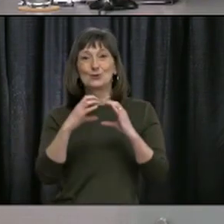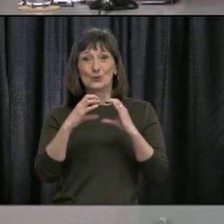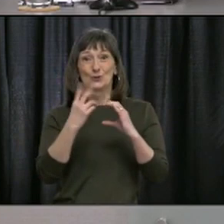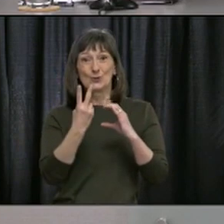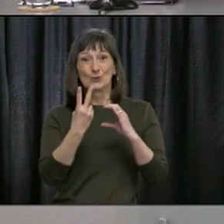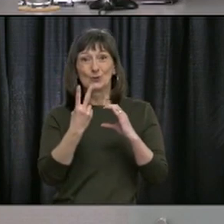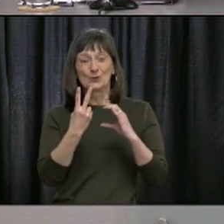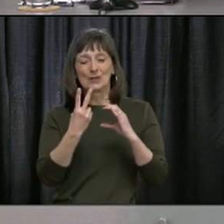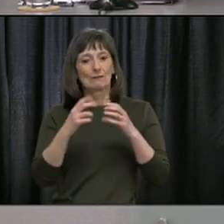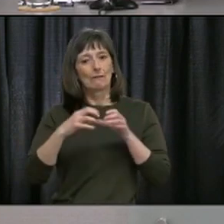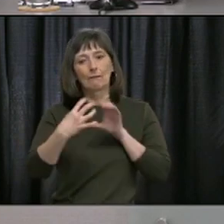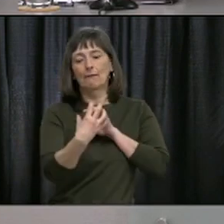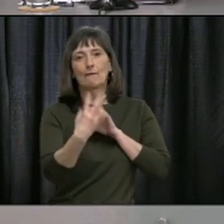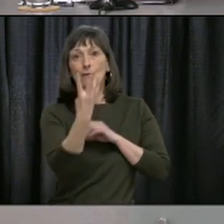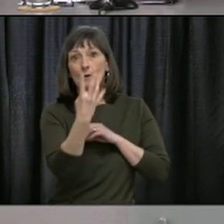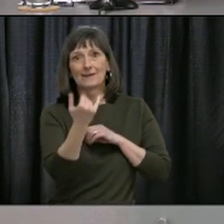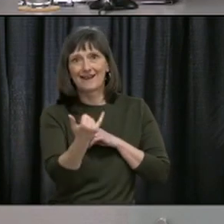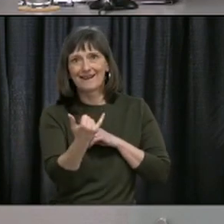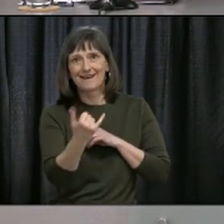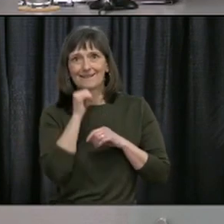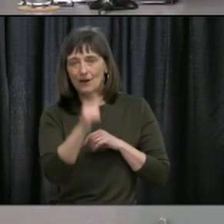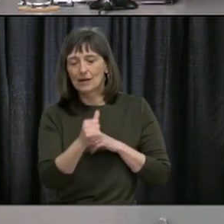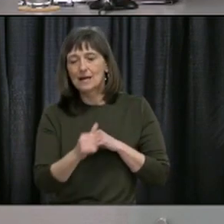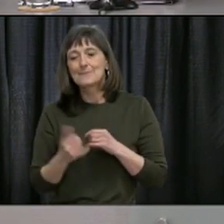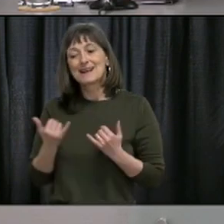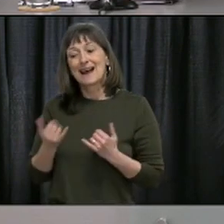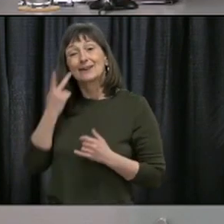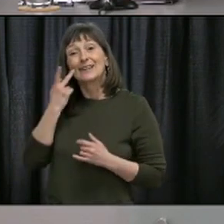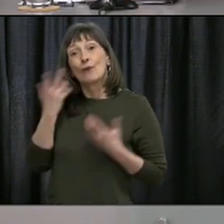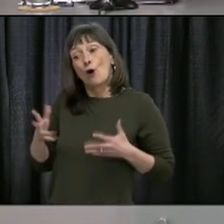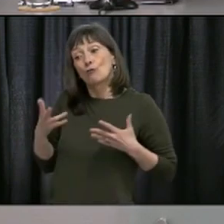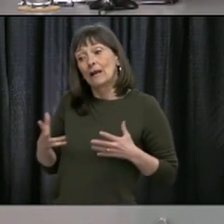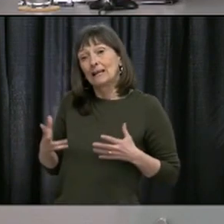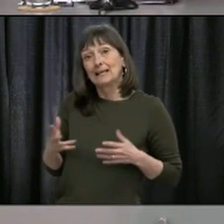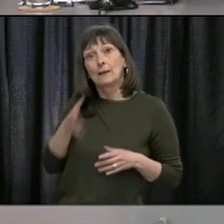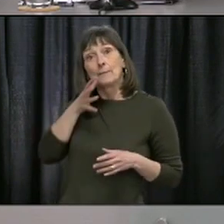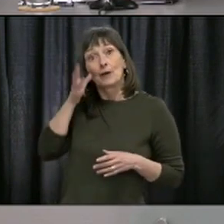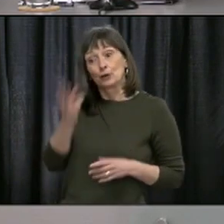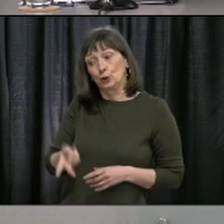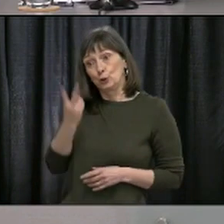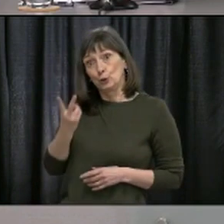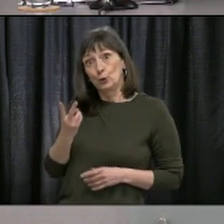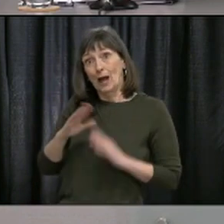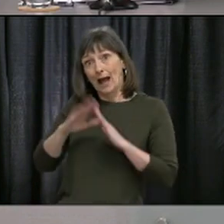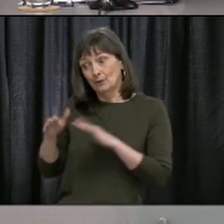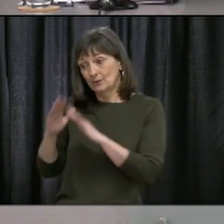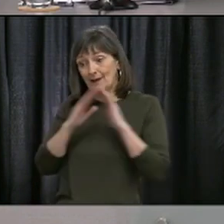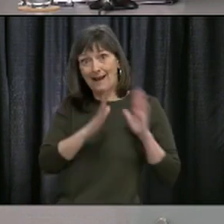shared custody and may have already joined the bubble and now they have a child that's also going from their home to another home?